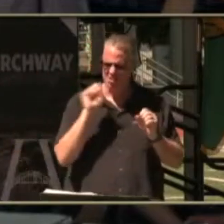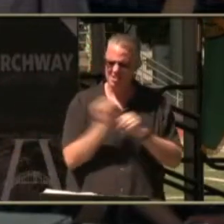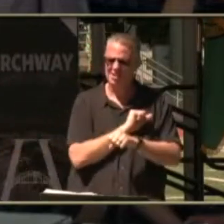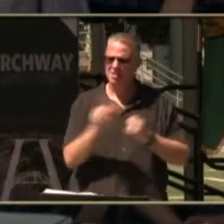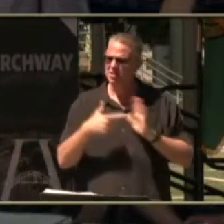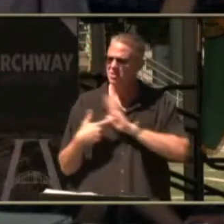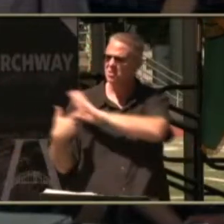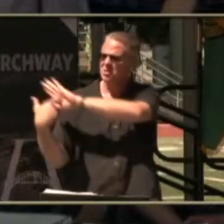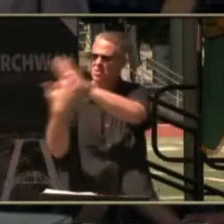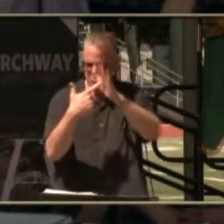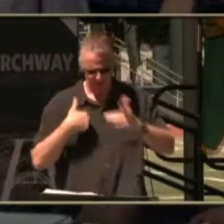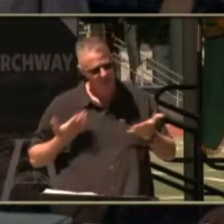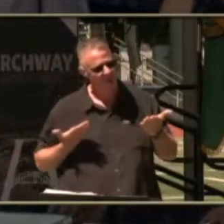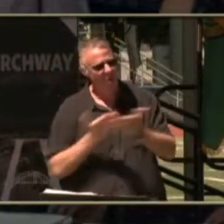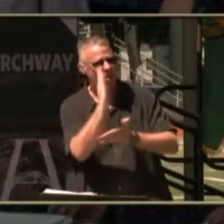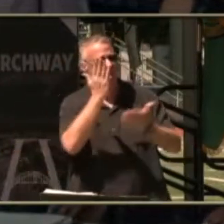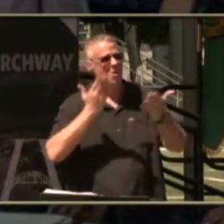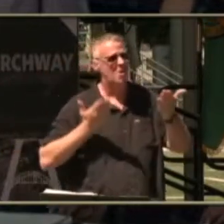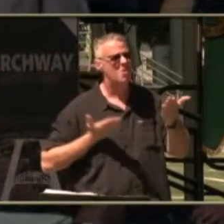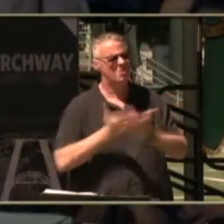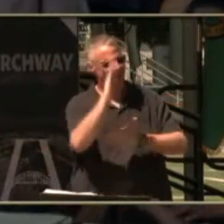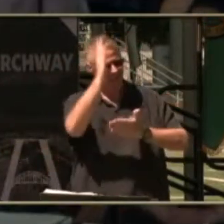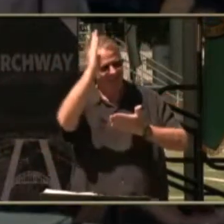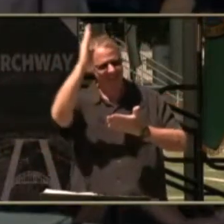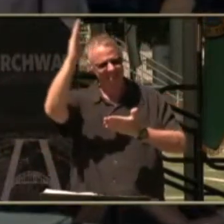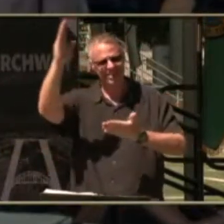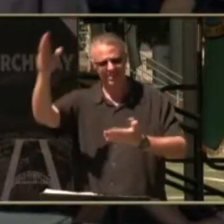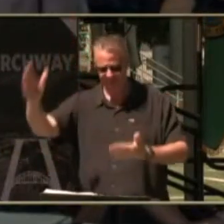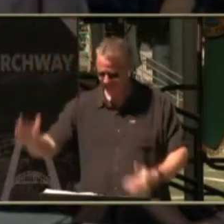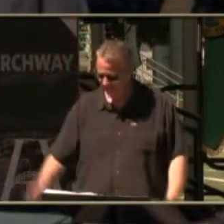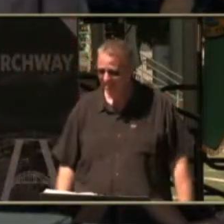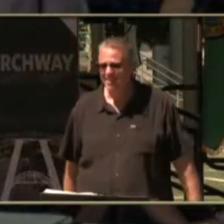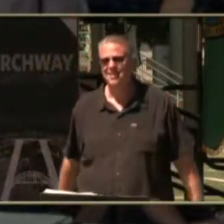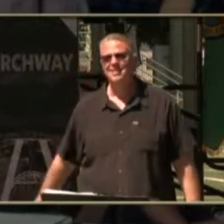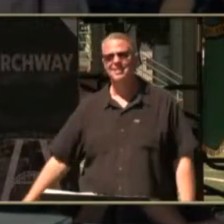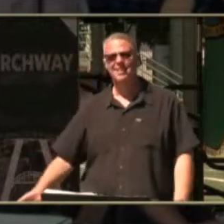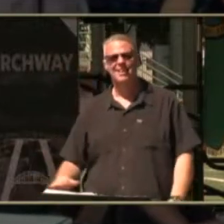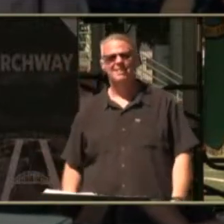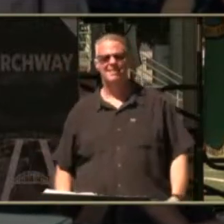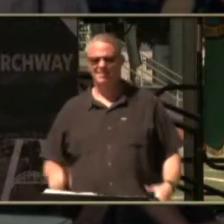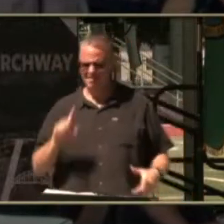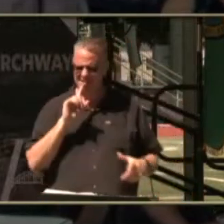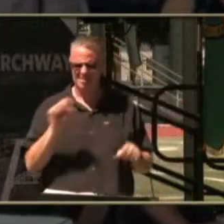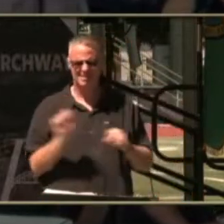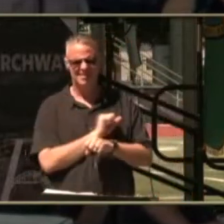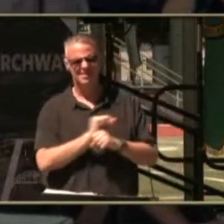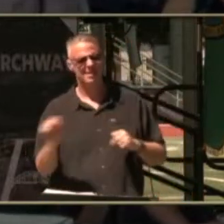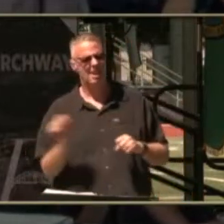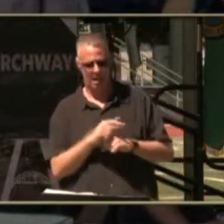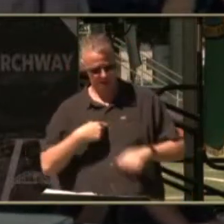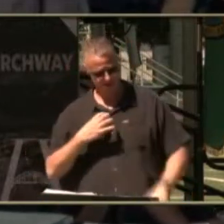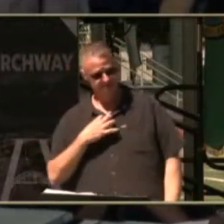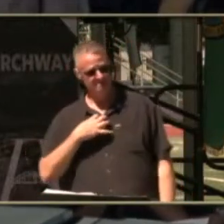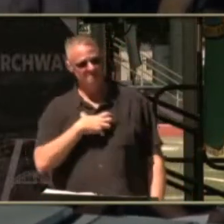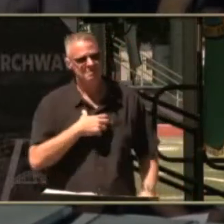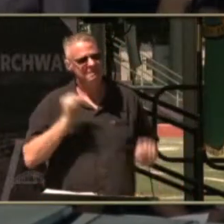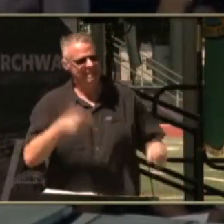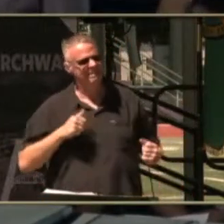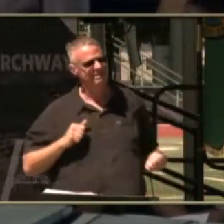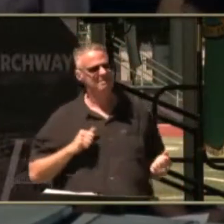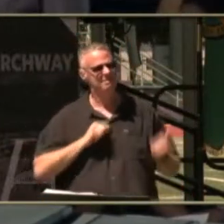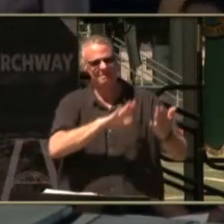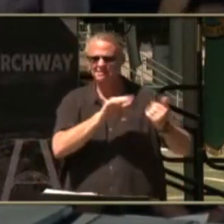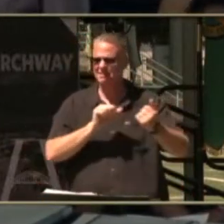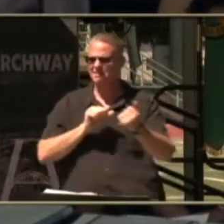power's turned on so right